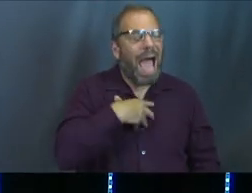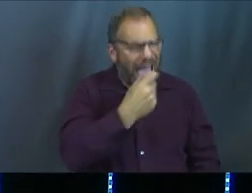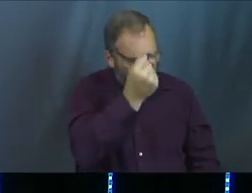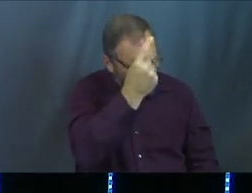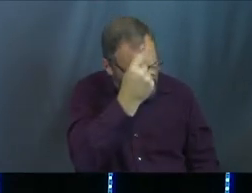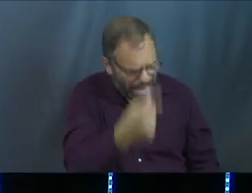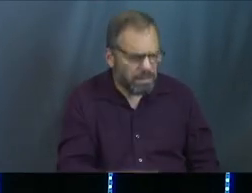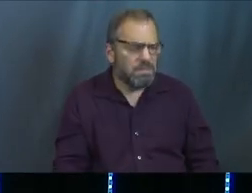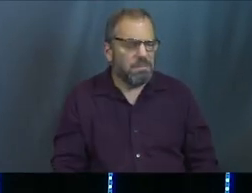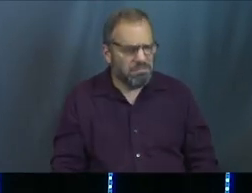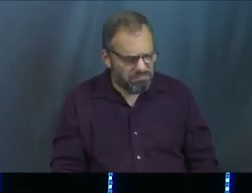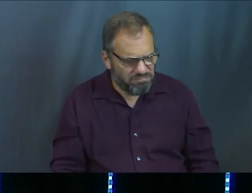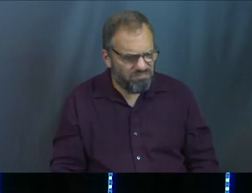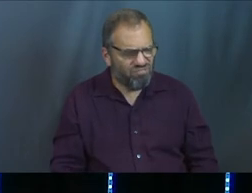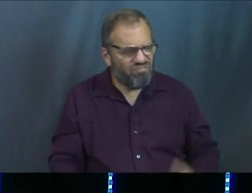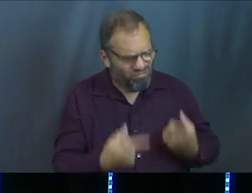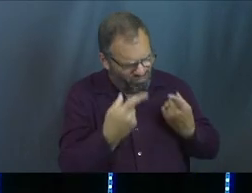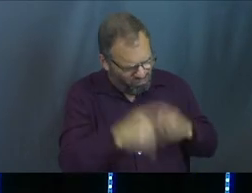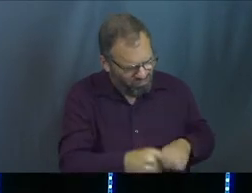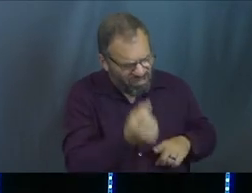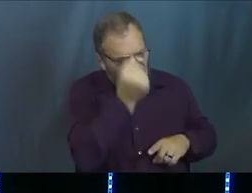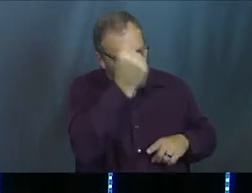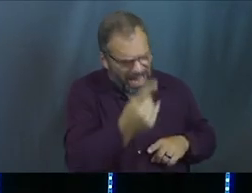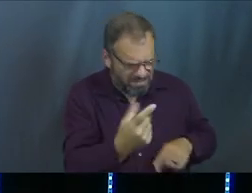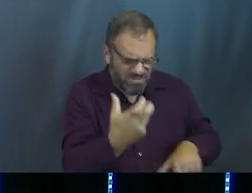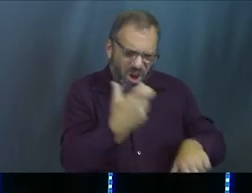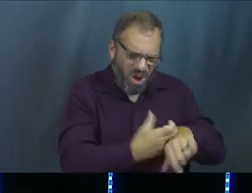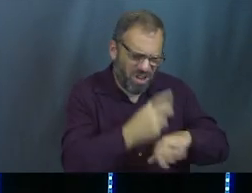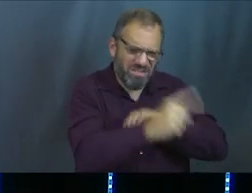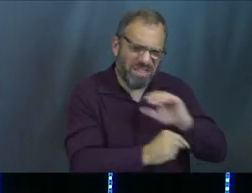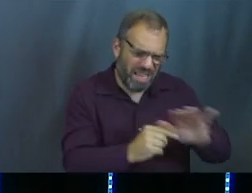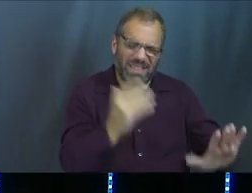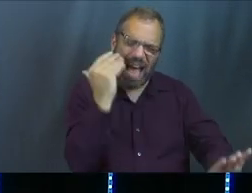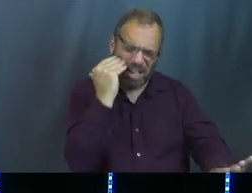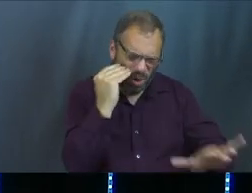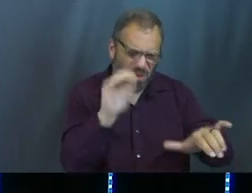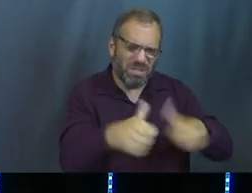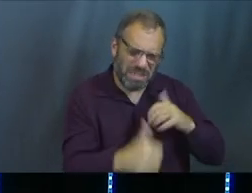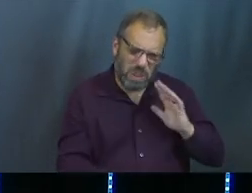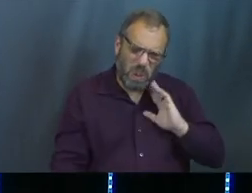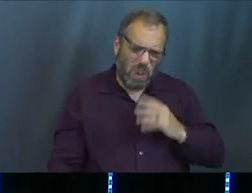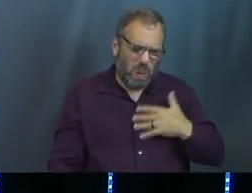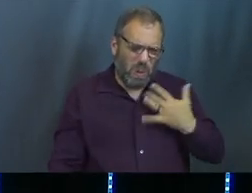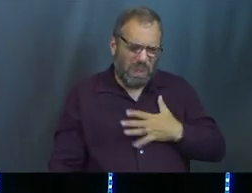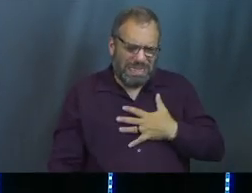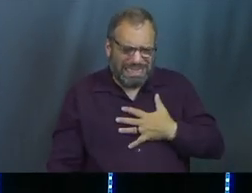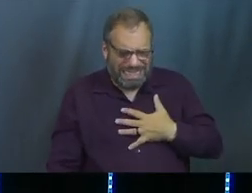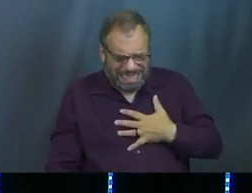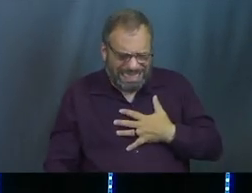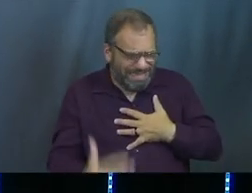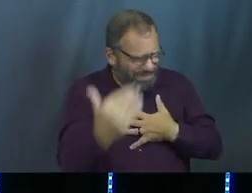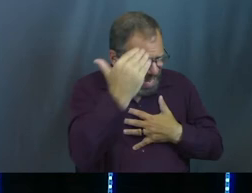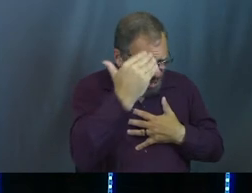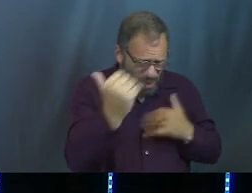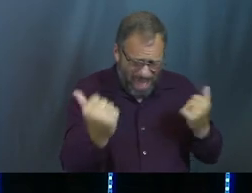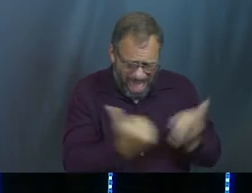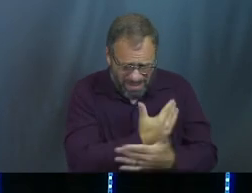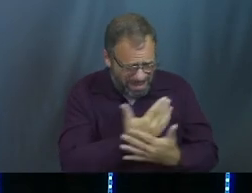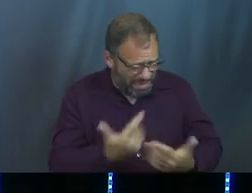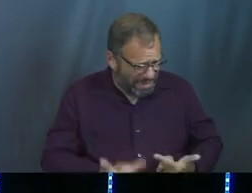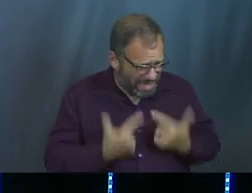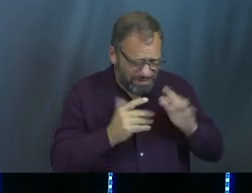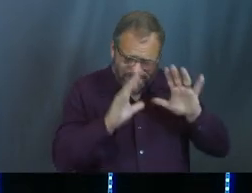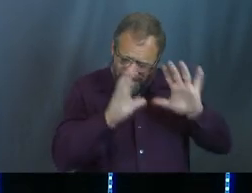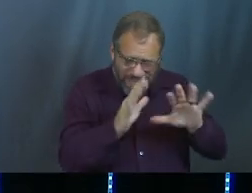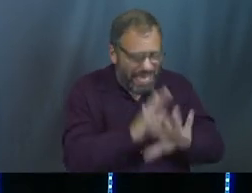understand. I know these are hard. I know this is challenging. I know that every part of this,